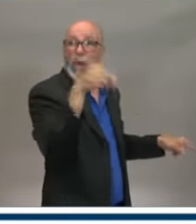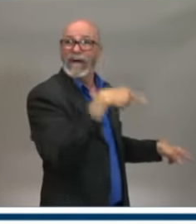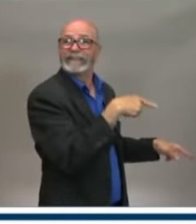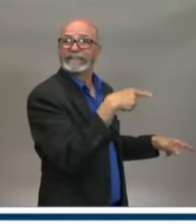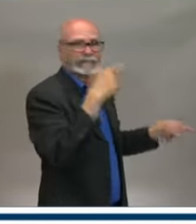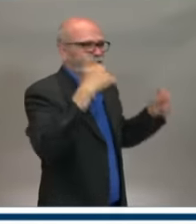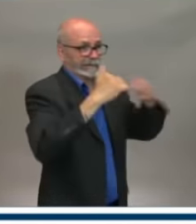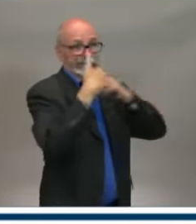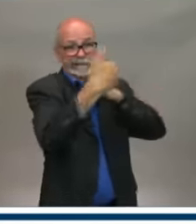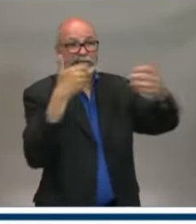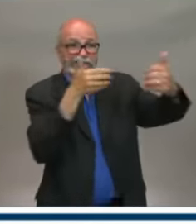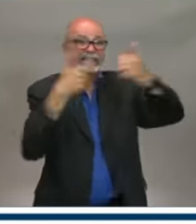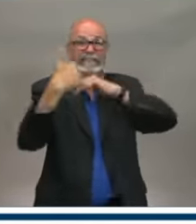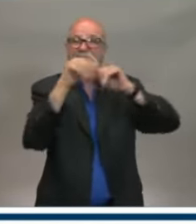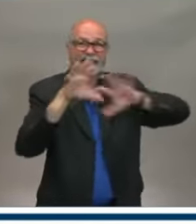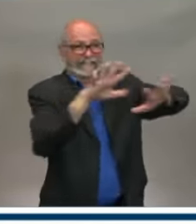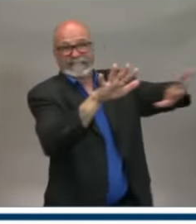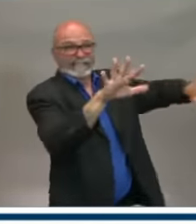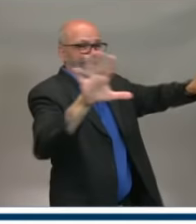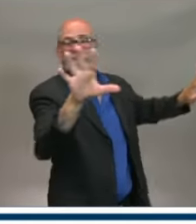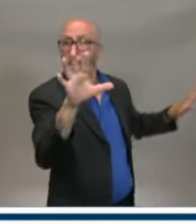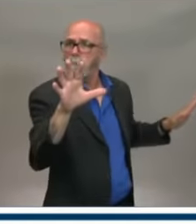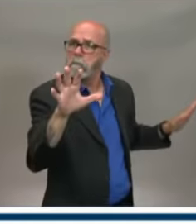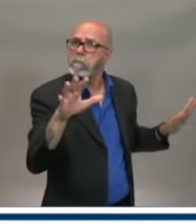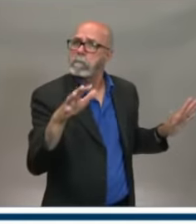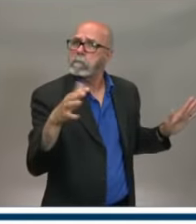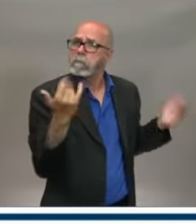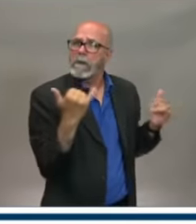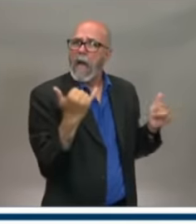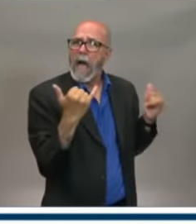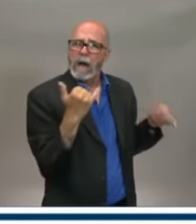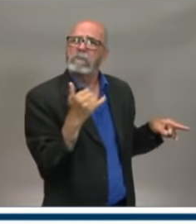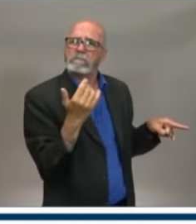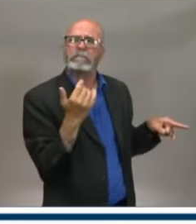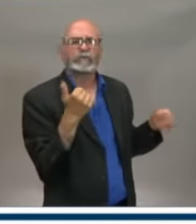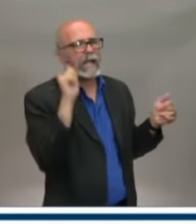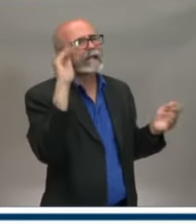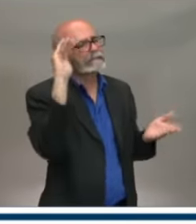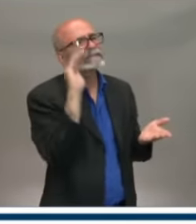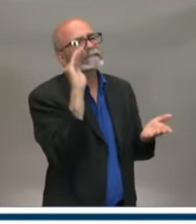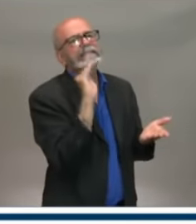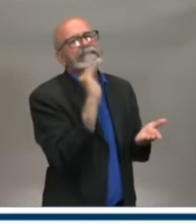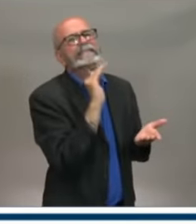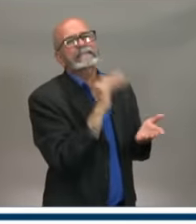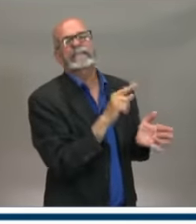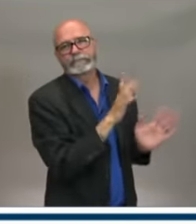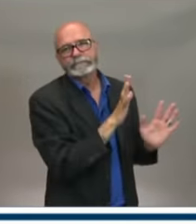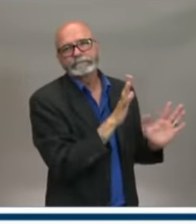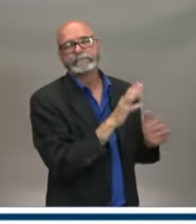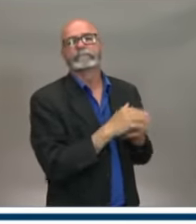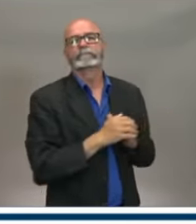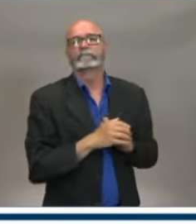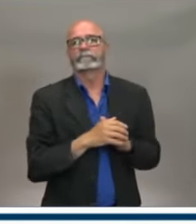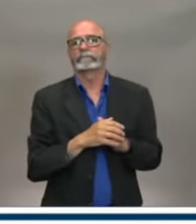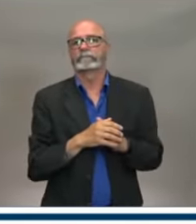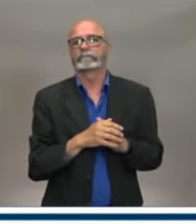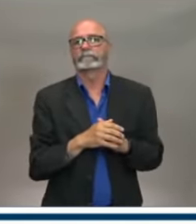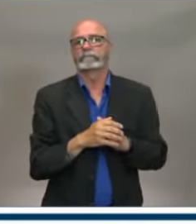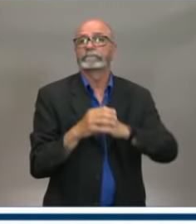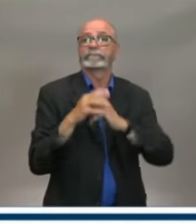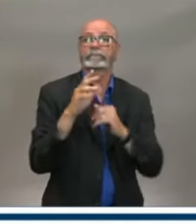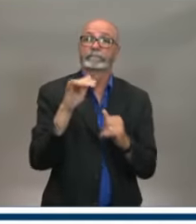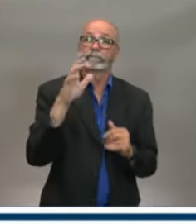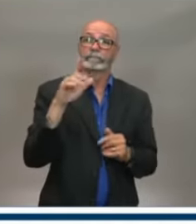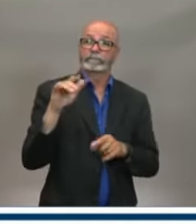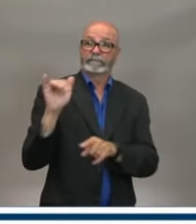to within their kind of infrastructure. And as people removed, people